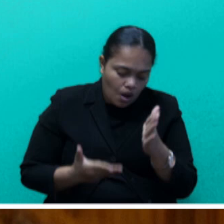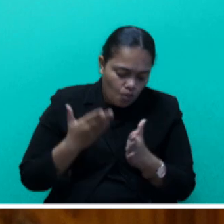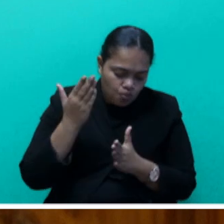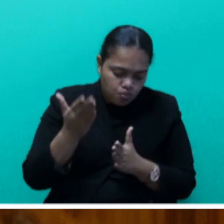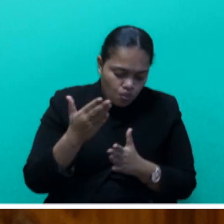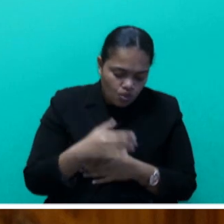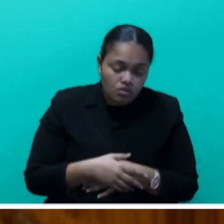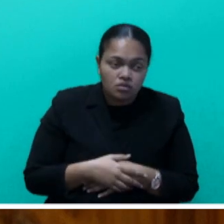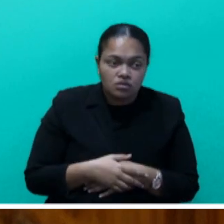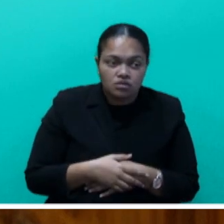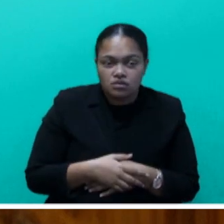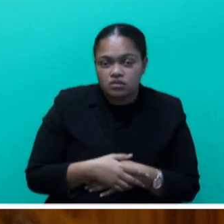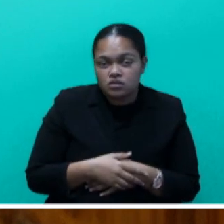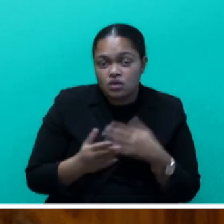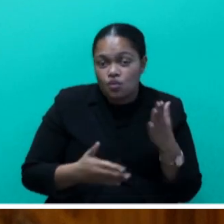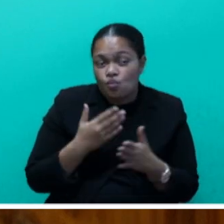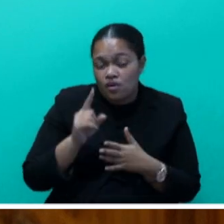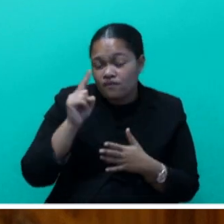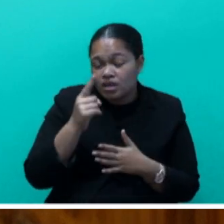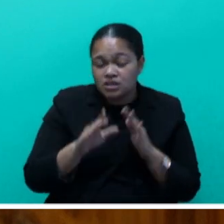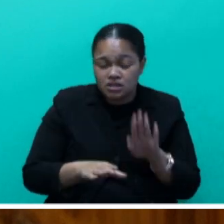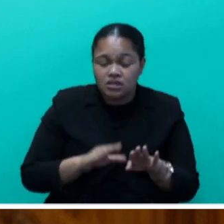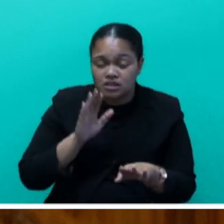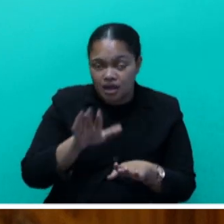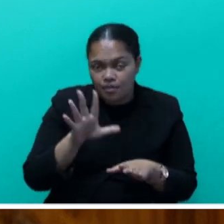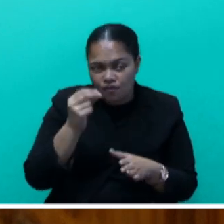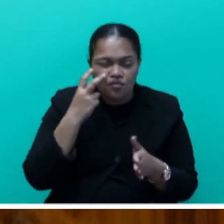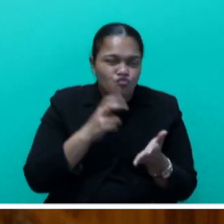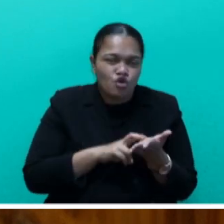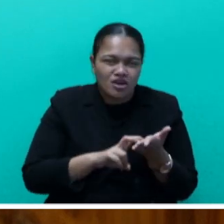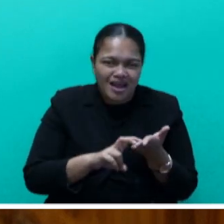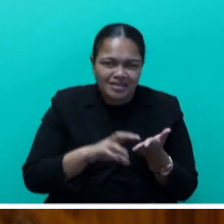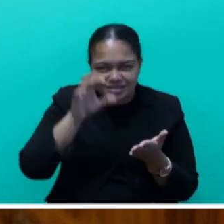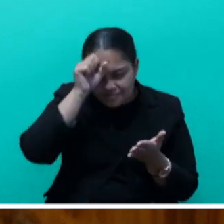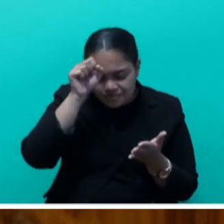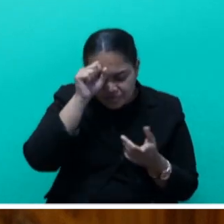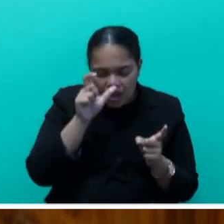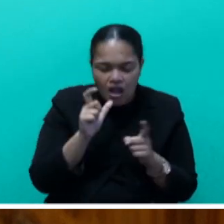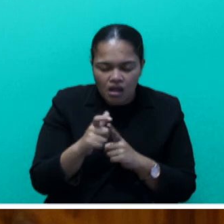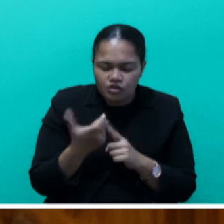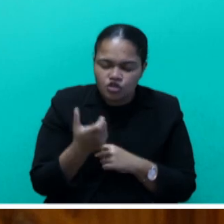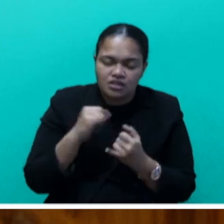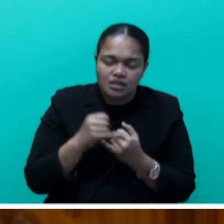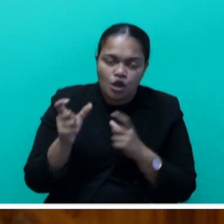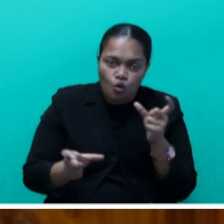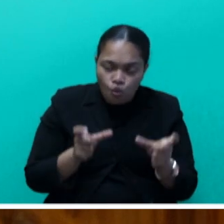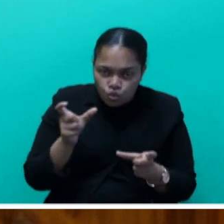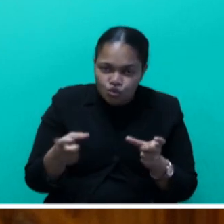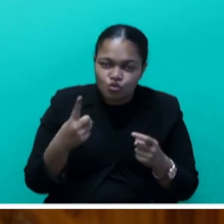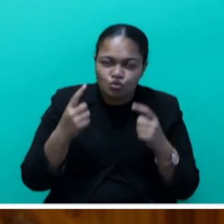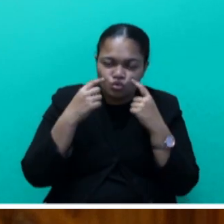The award will be the first step of recognizing the cultural stakeholders to show